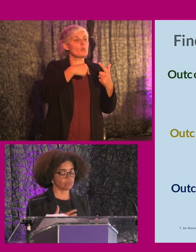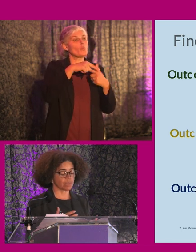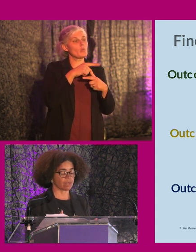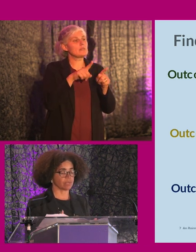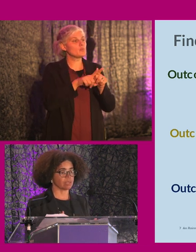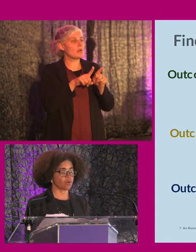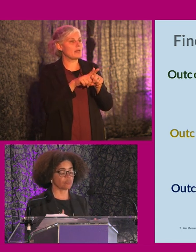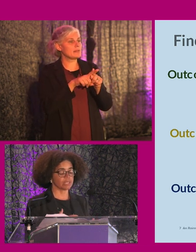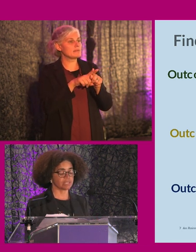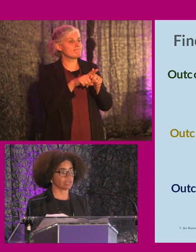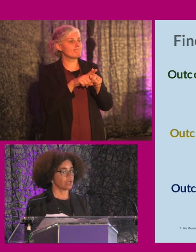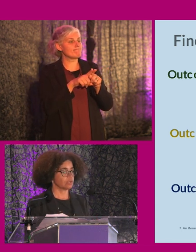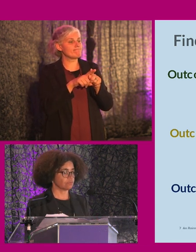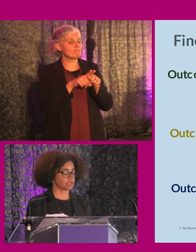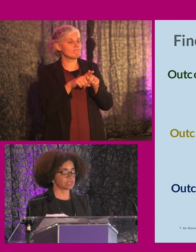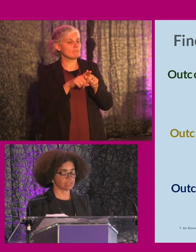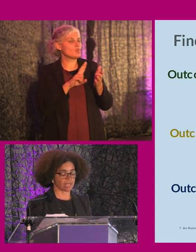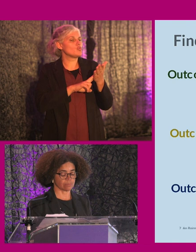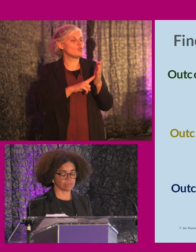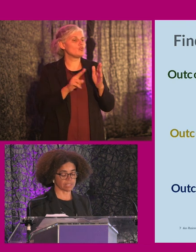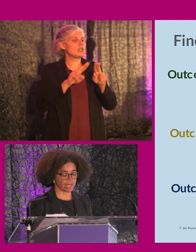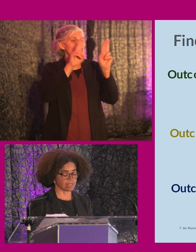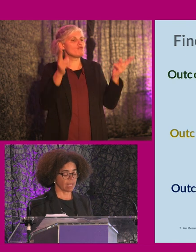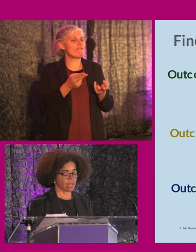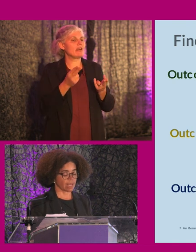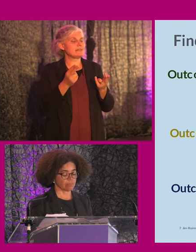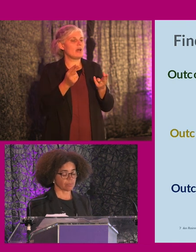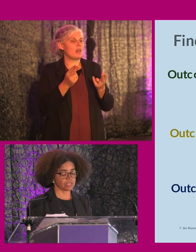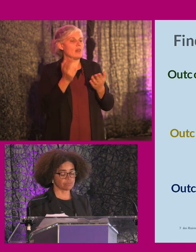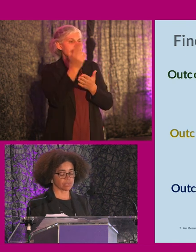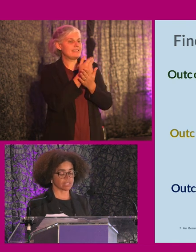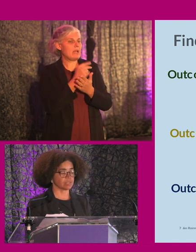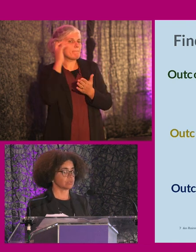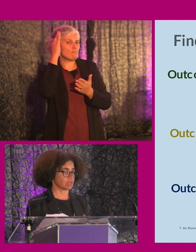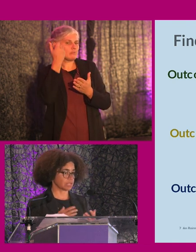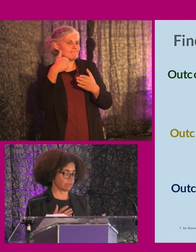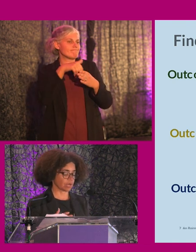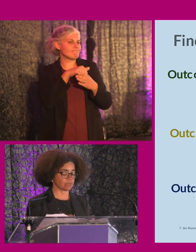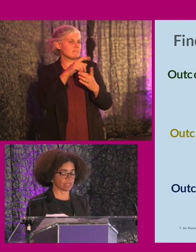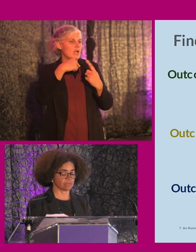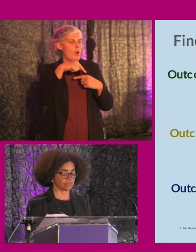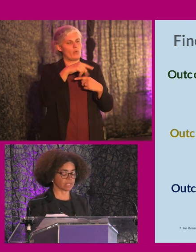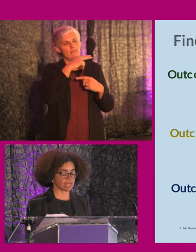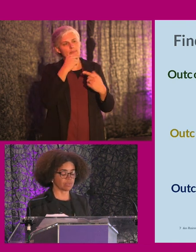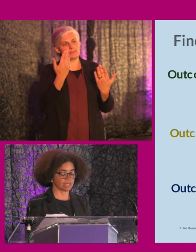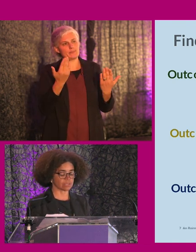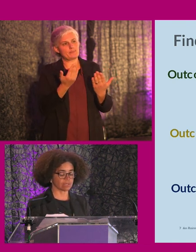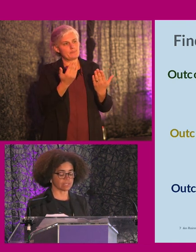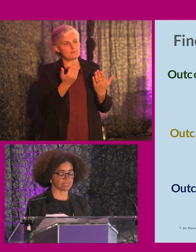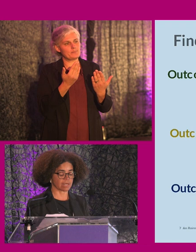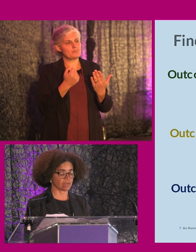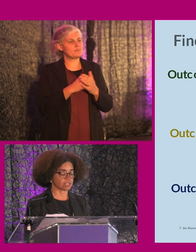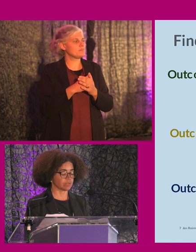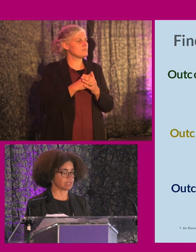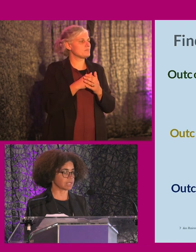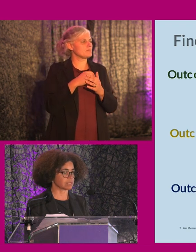also, um, incorporating universal, um, design, um, principles into our, say, for our, uh, for example, in our service